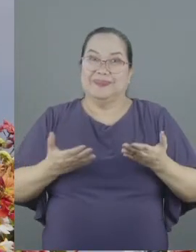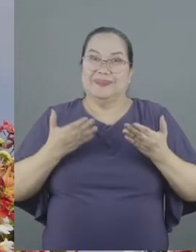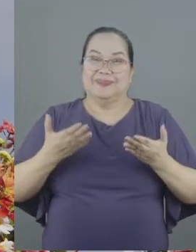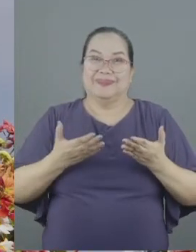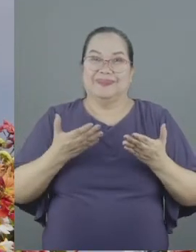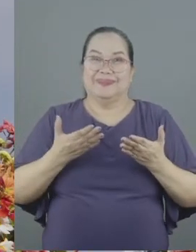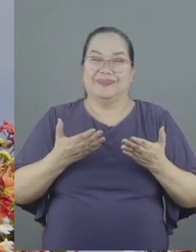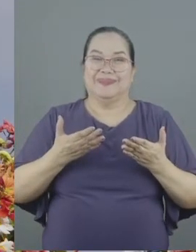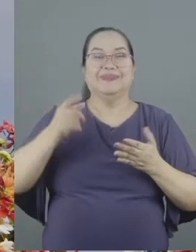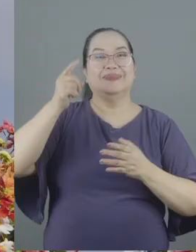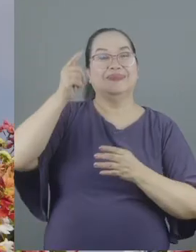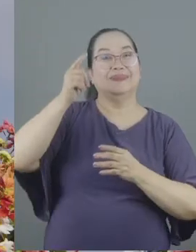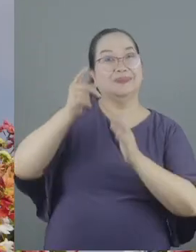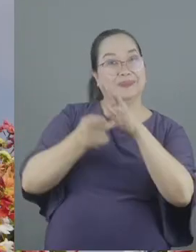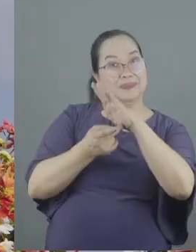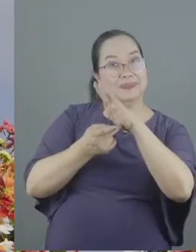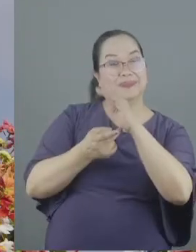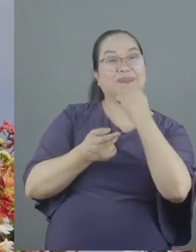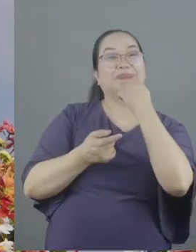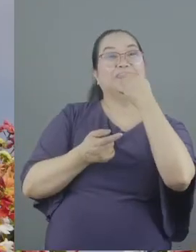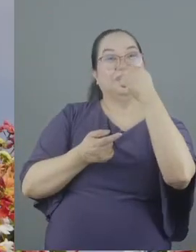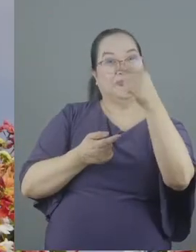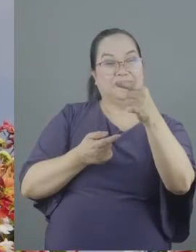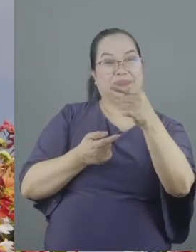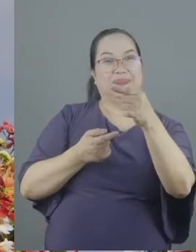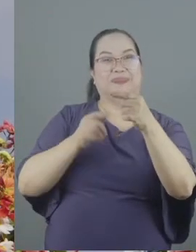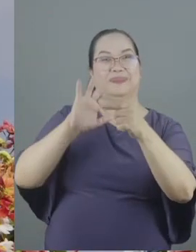he did that because he quoted a son